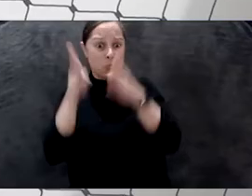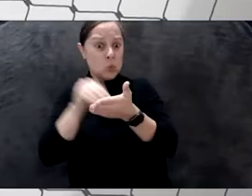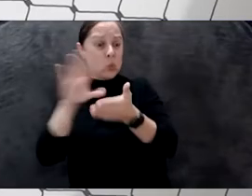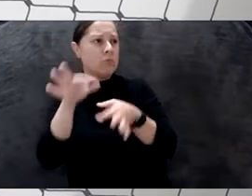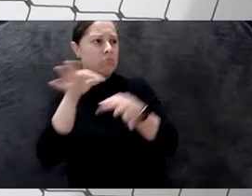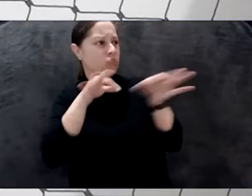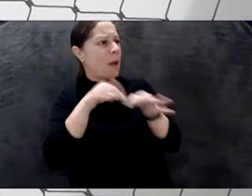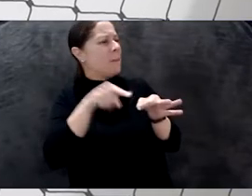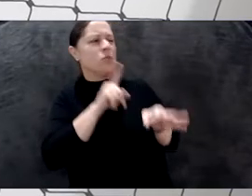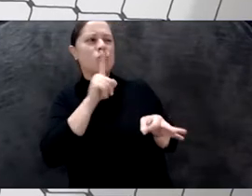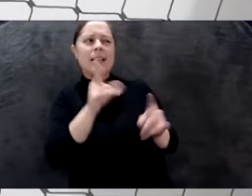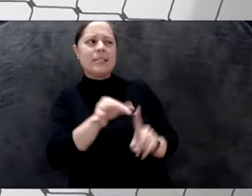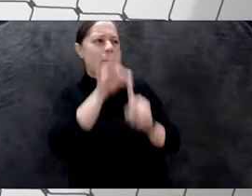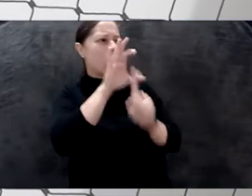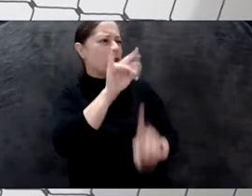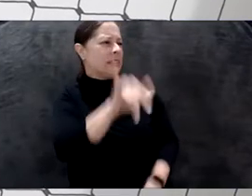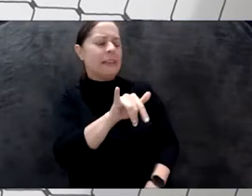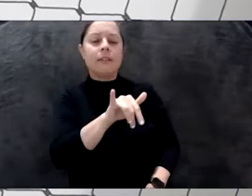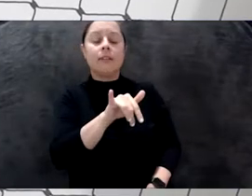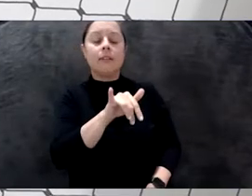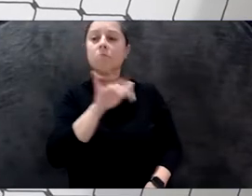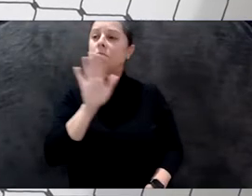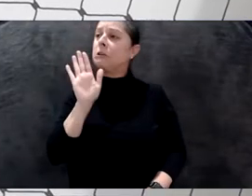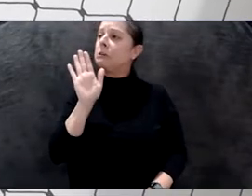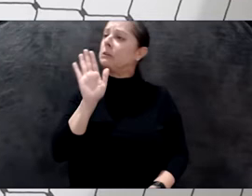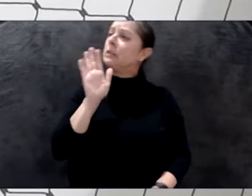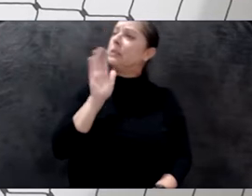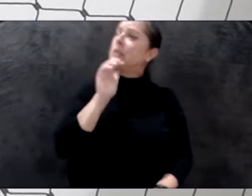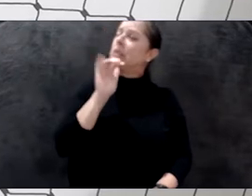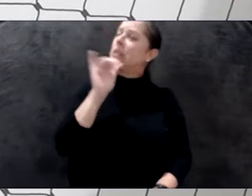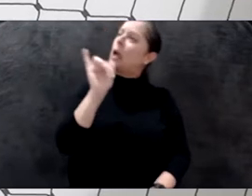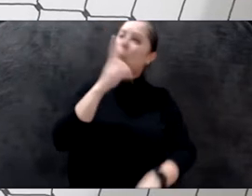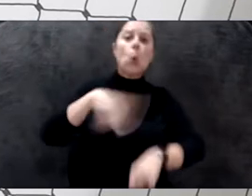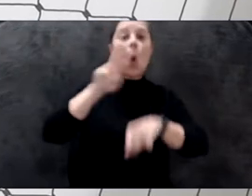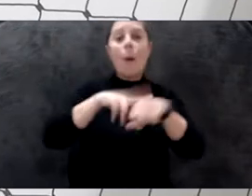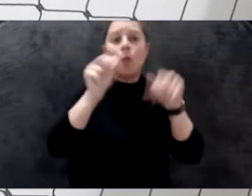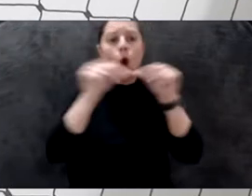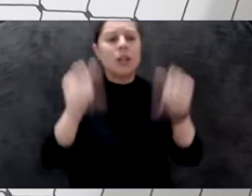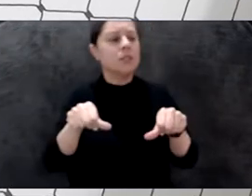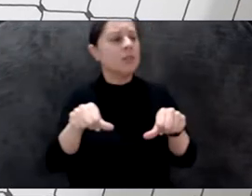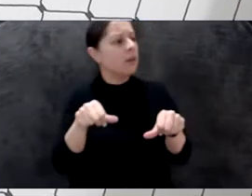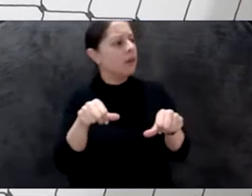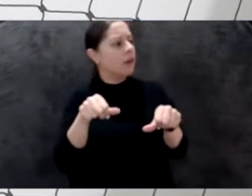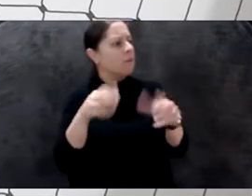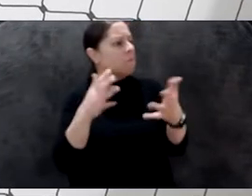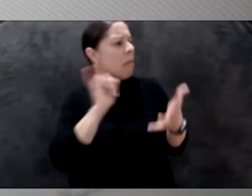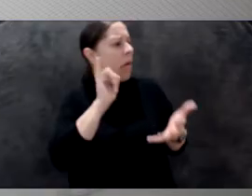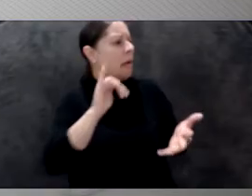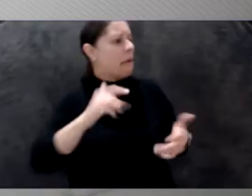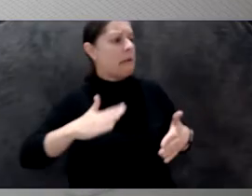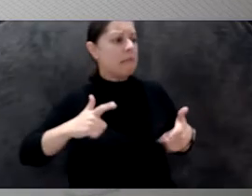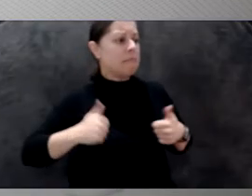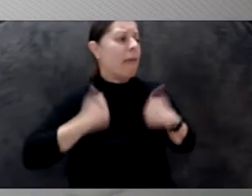which instead of describing like kind of a normal tone of architecture, this is a living room, this is a place, a bathroom, and so on and so forth, were kind of